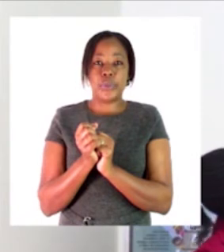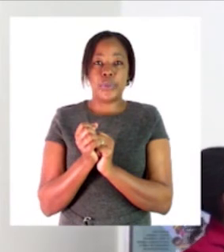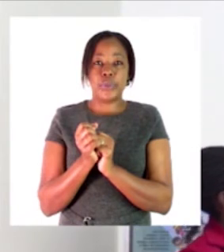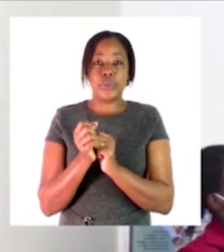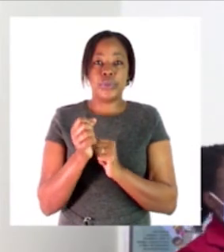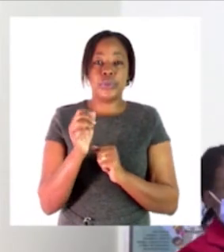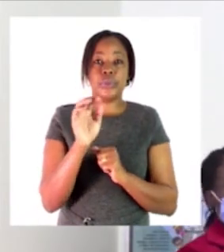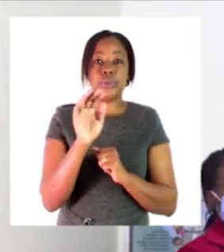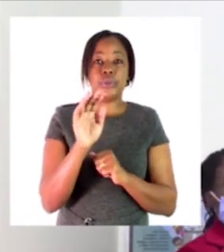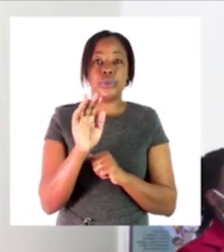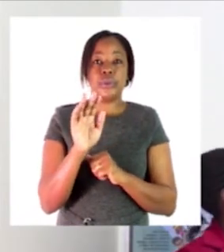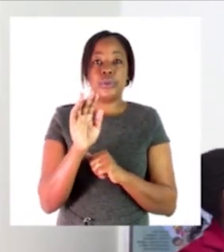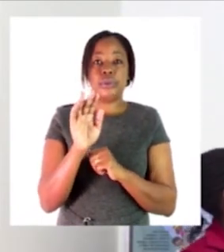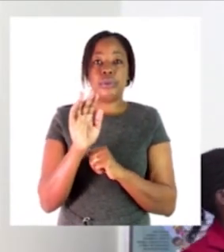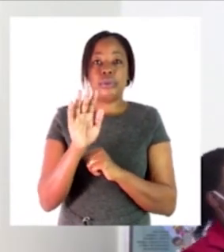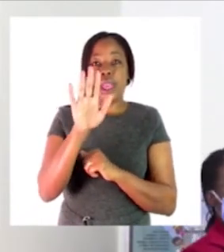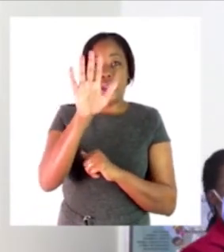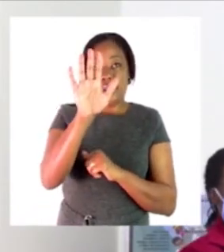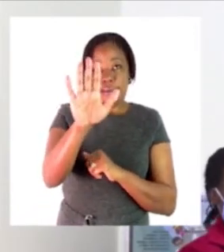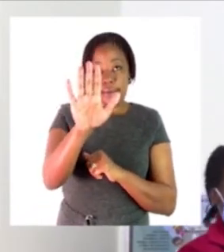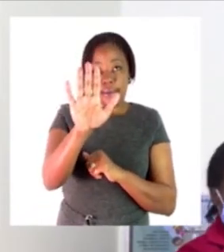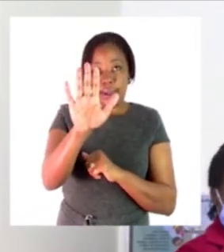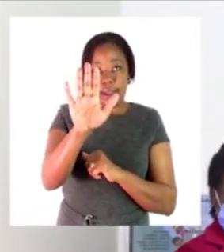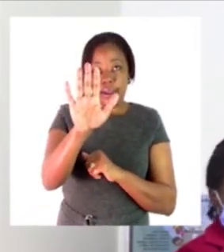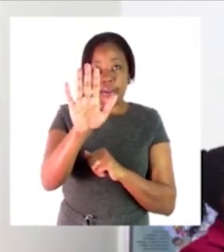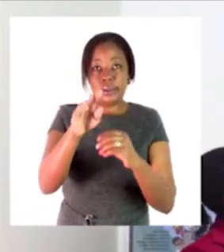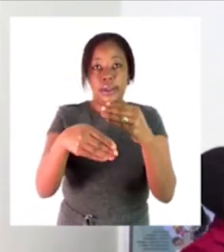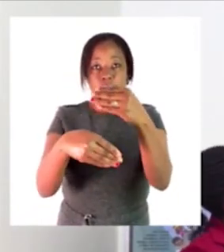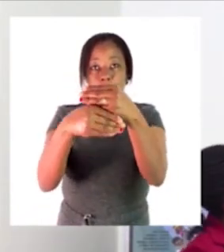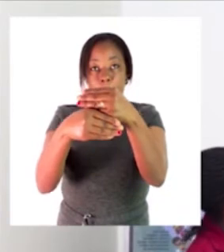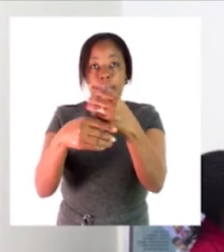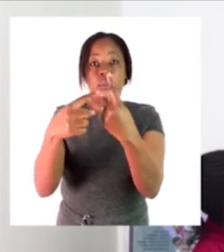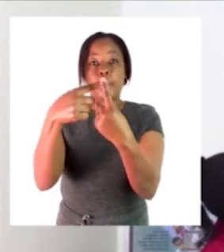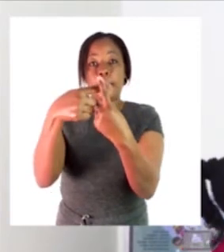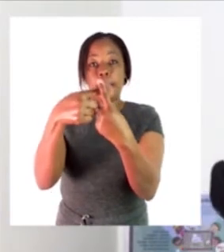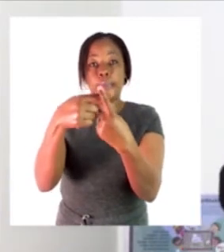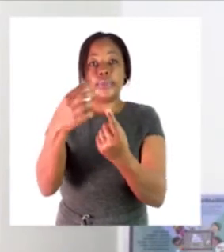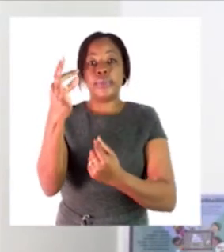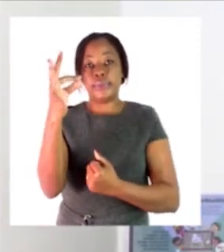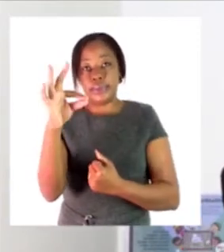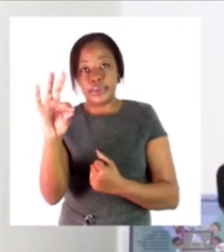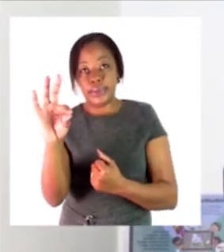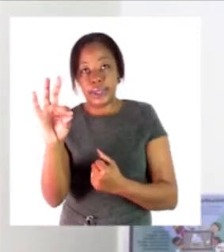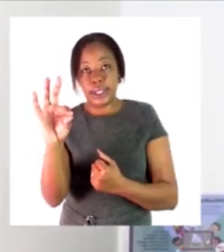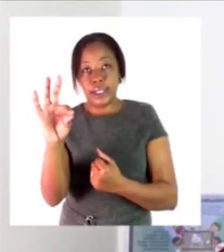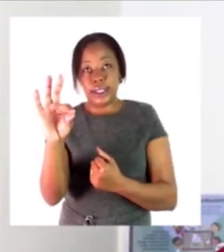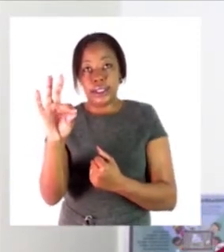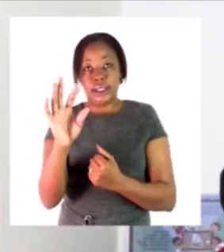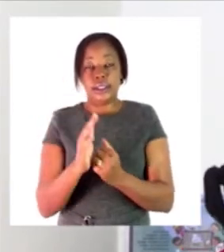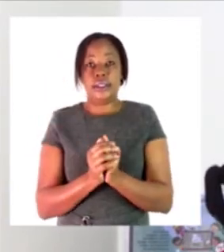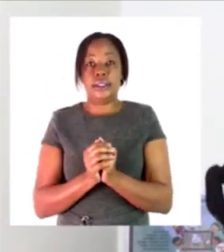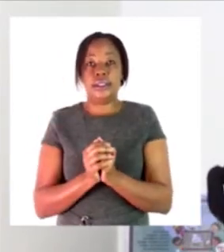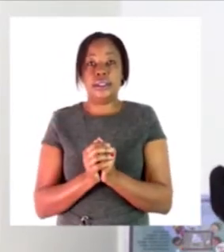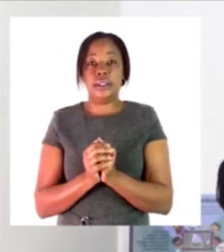that is 65 plus nine okay now when you add your